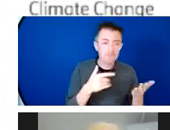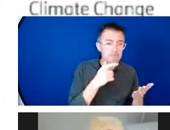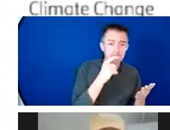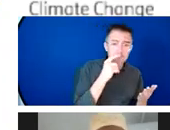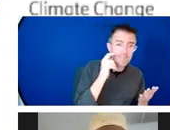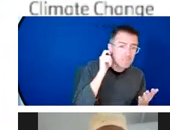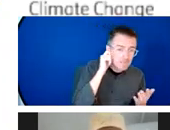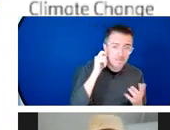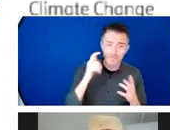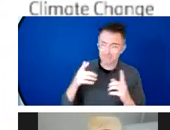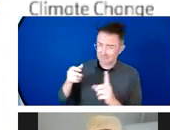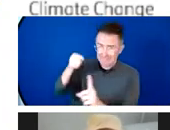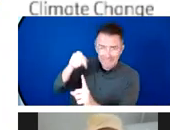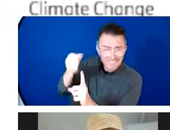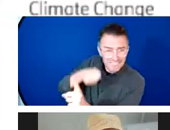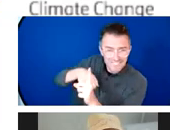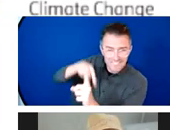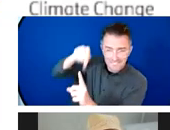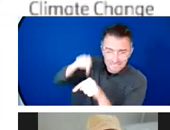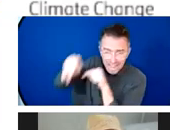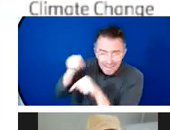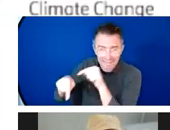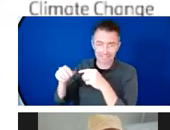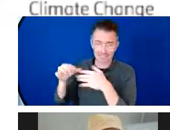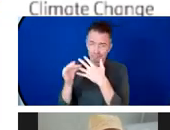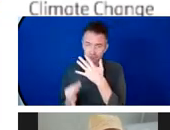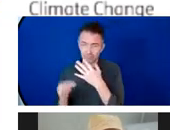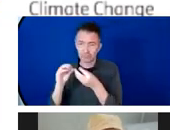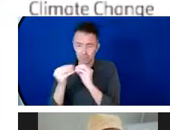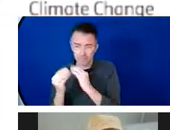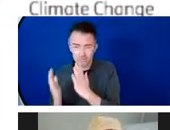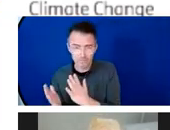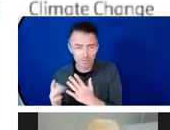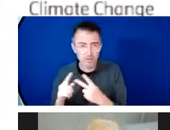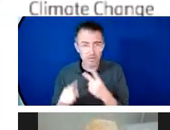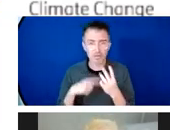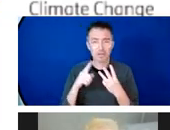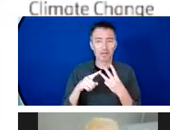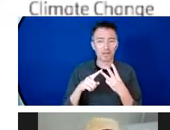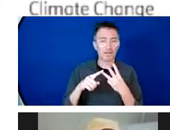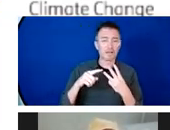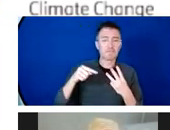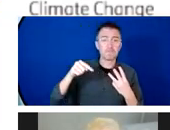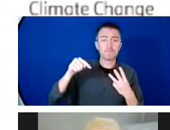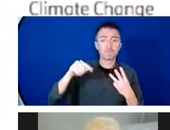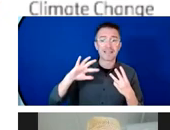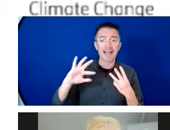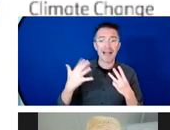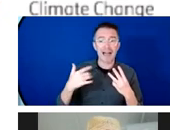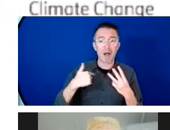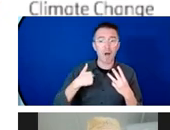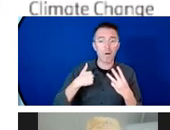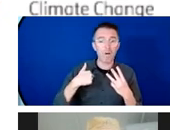the current impact of climate change which threatens the means assistance between 2016 and 2020.